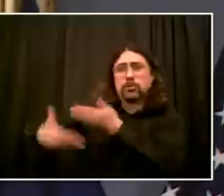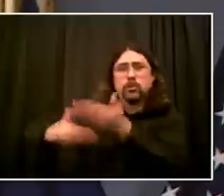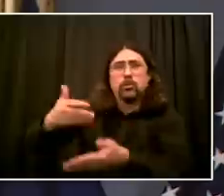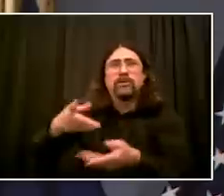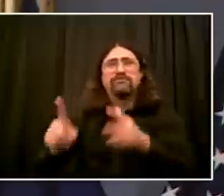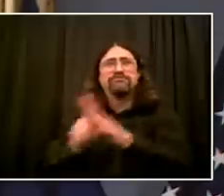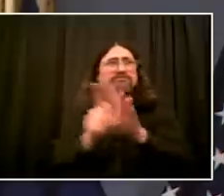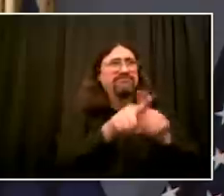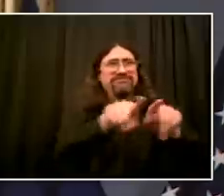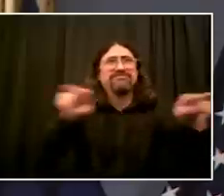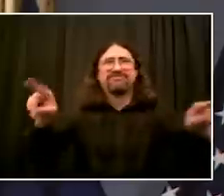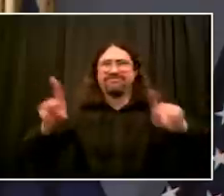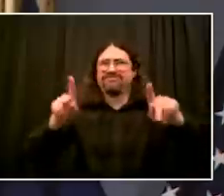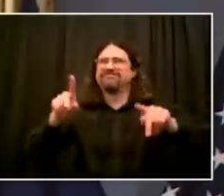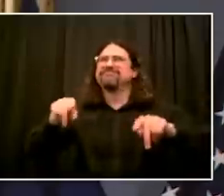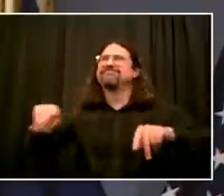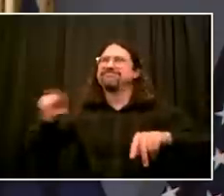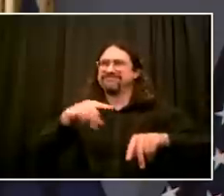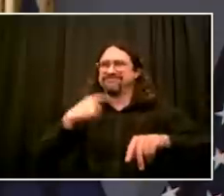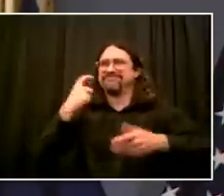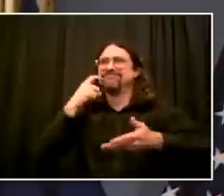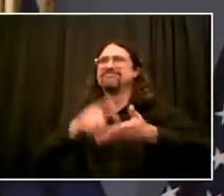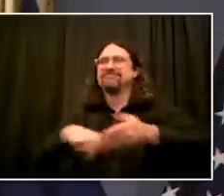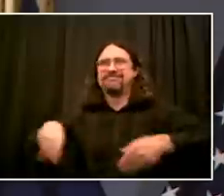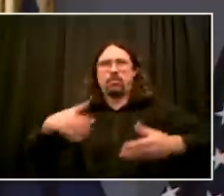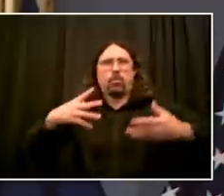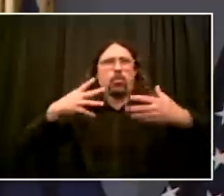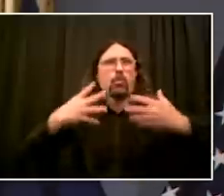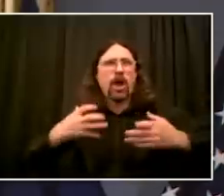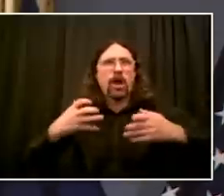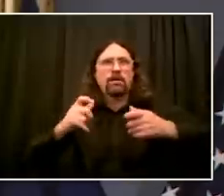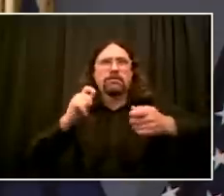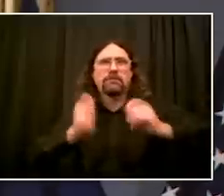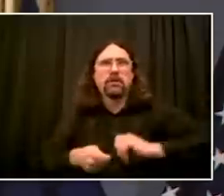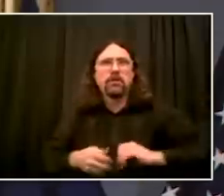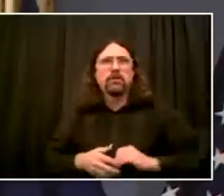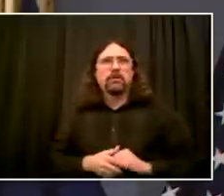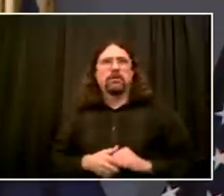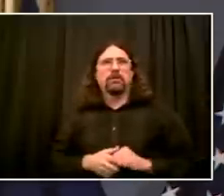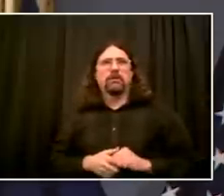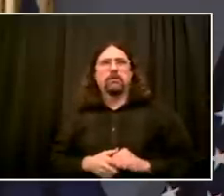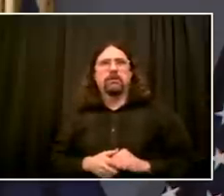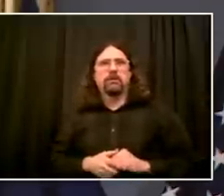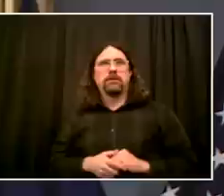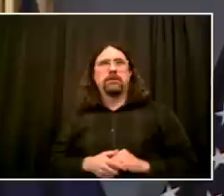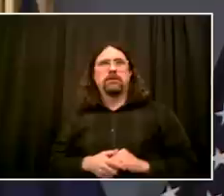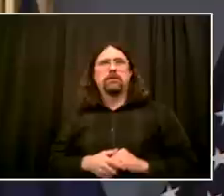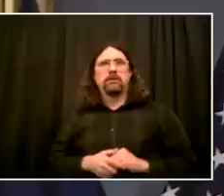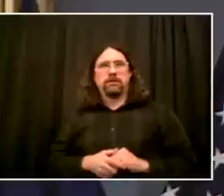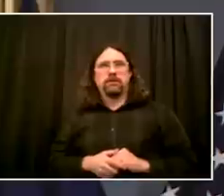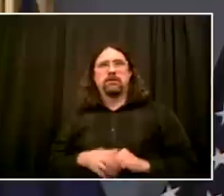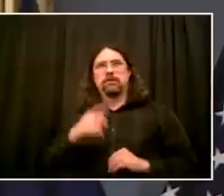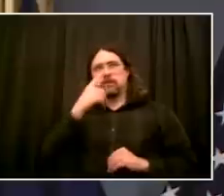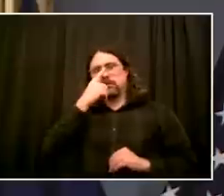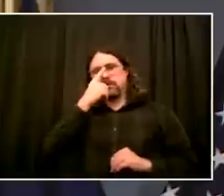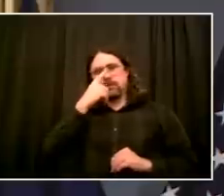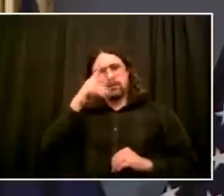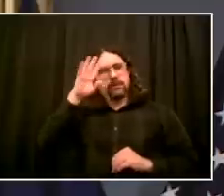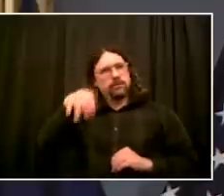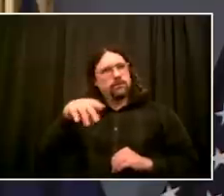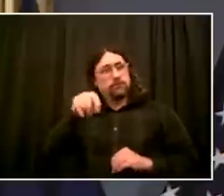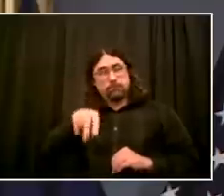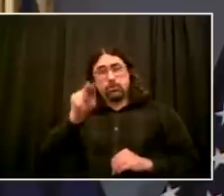police commissioner is that for six years, I watched him grapple with these profound issues with such honesty and integrity and intellect.